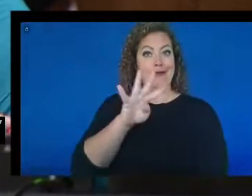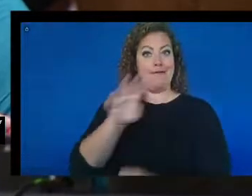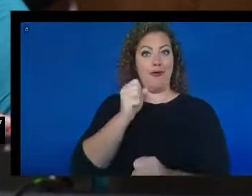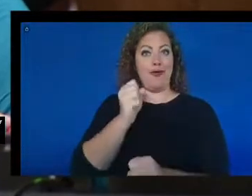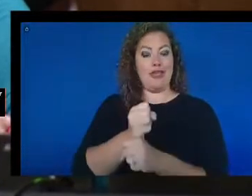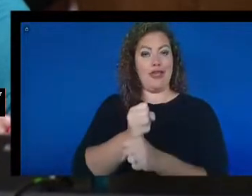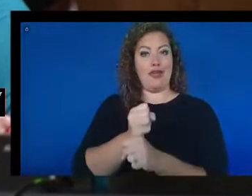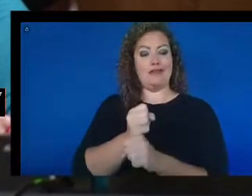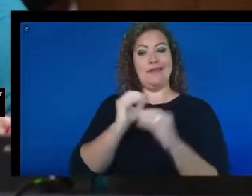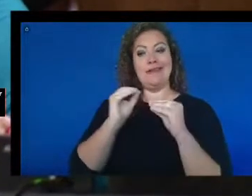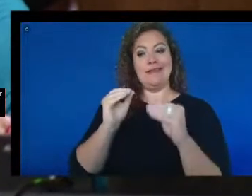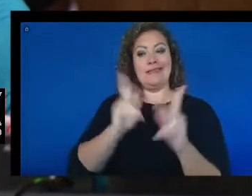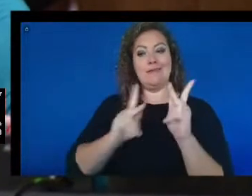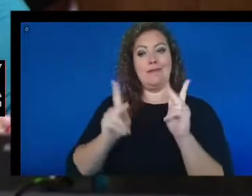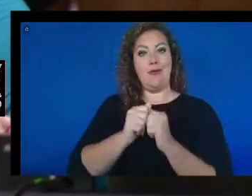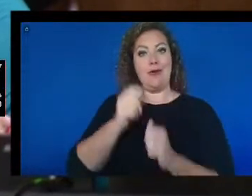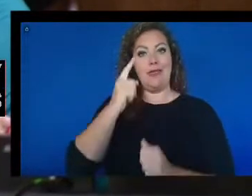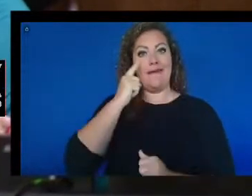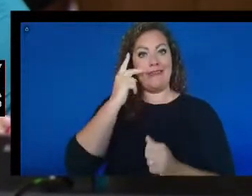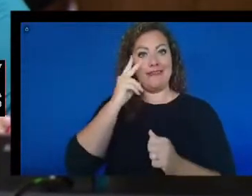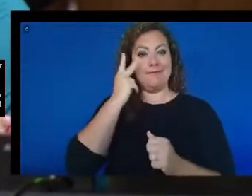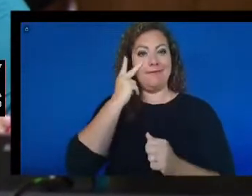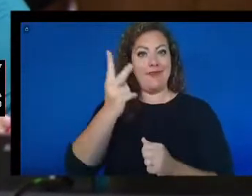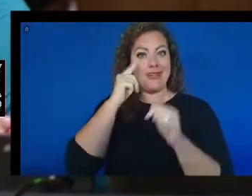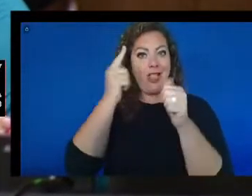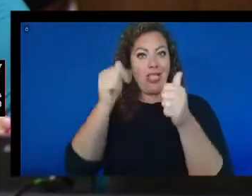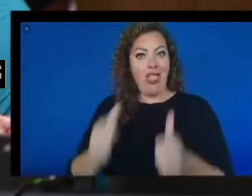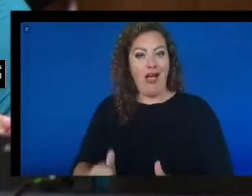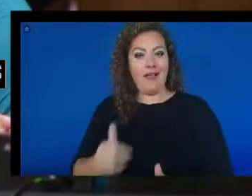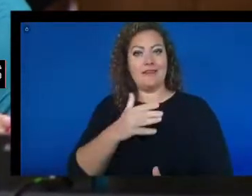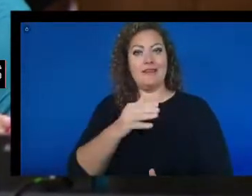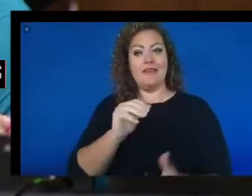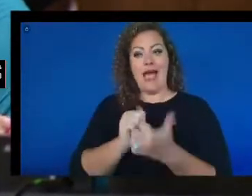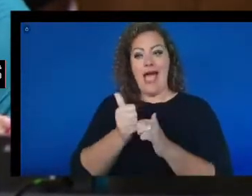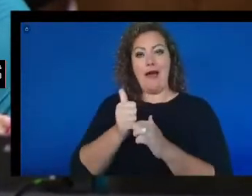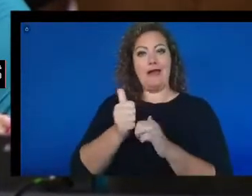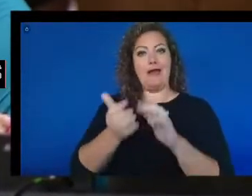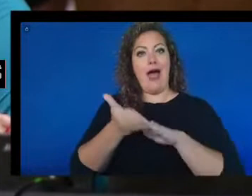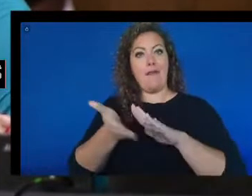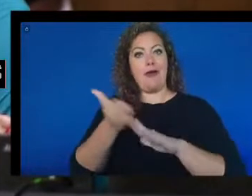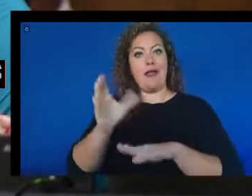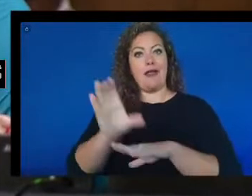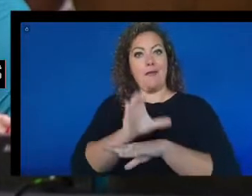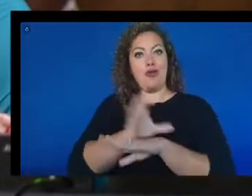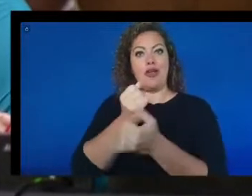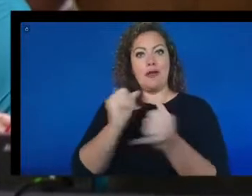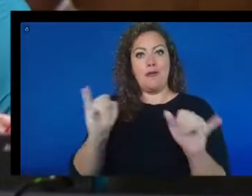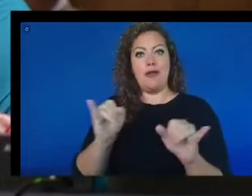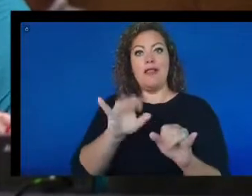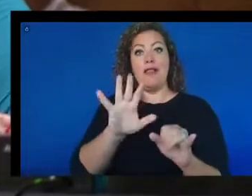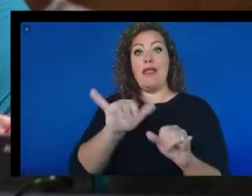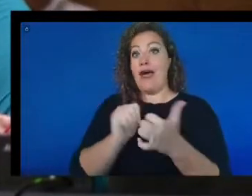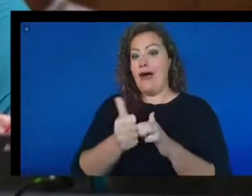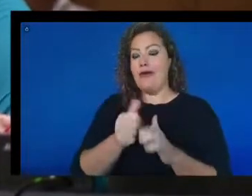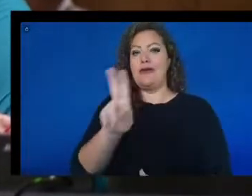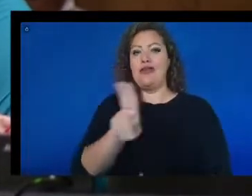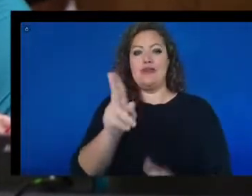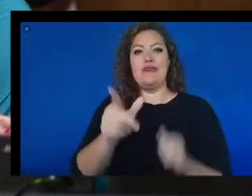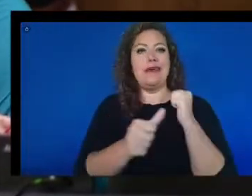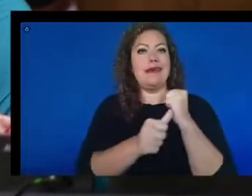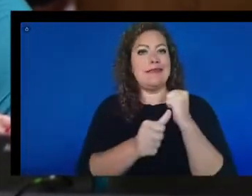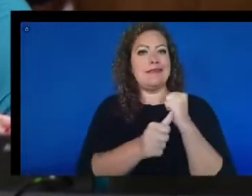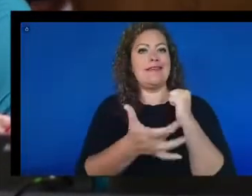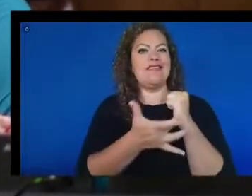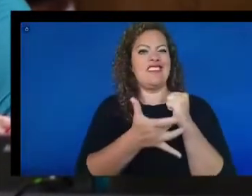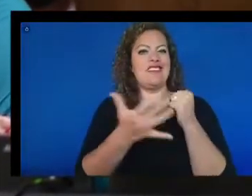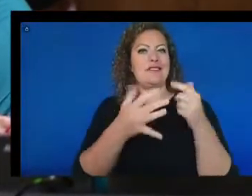vision loss, how to operate a computer independently. And that would be the use of assistive technology as described previously